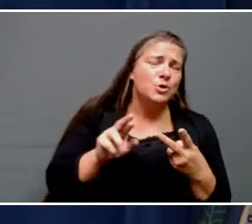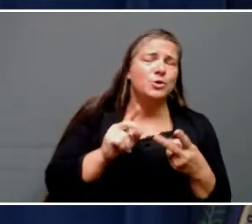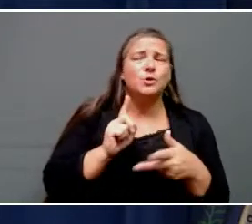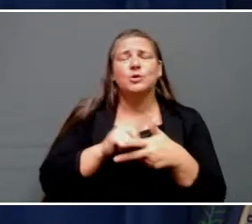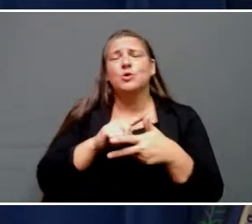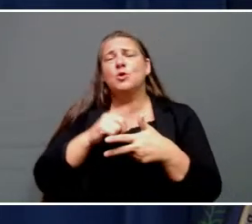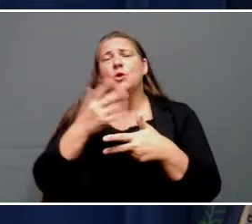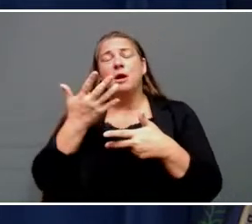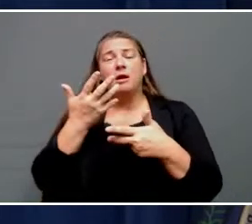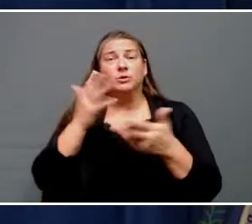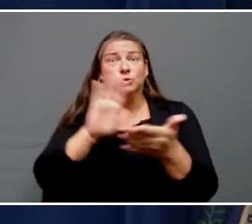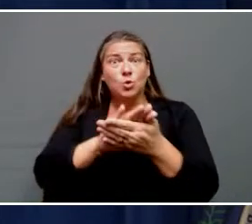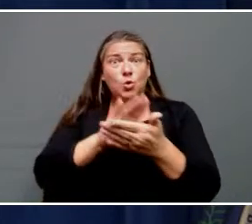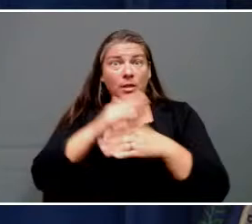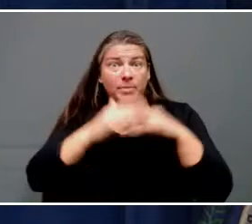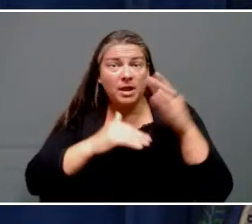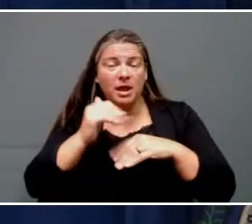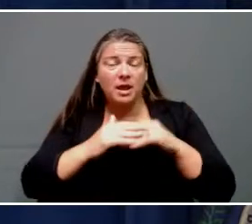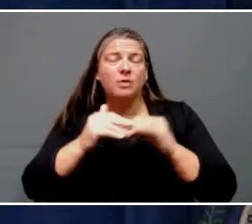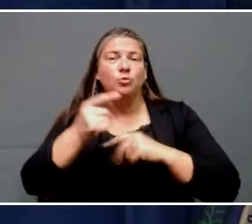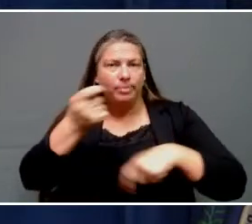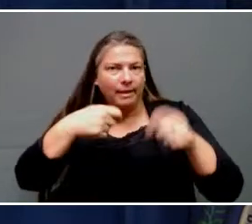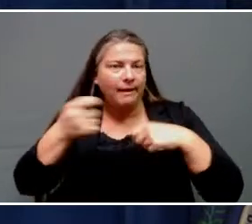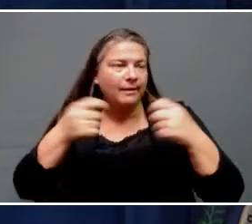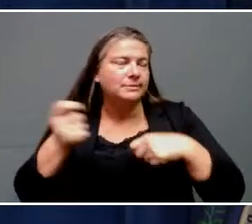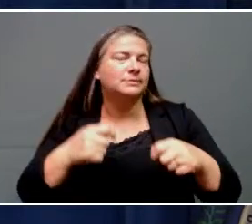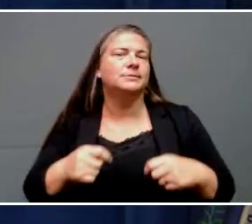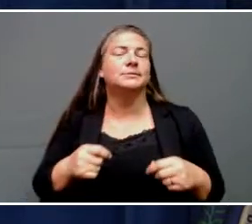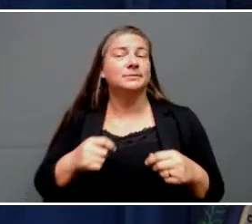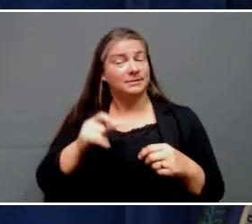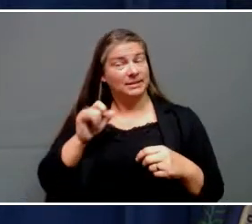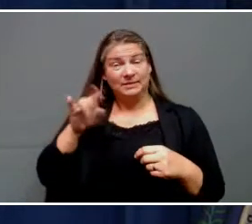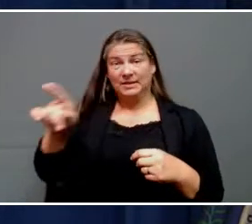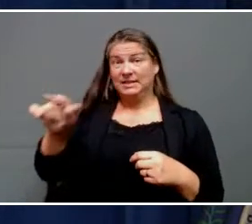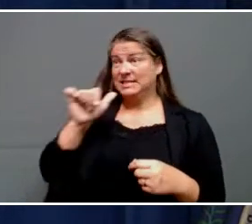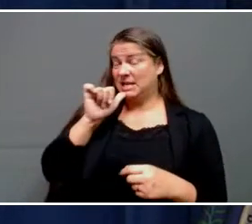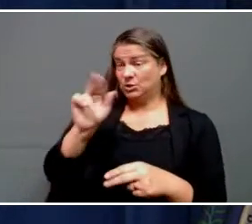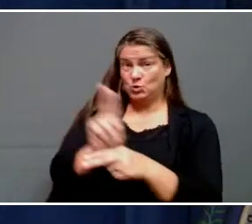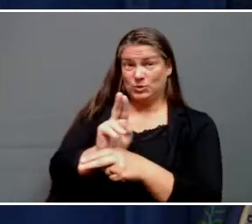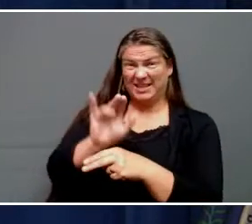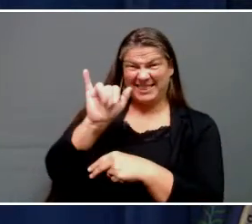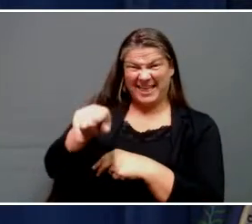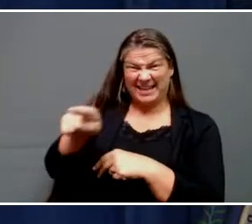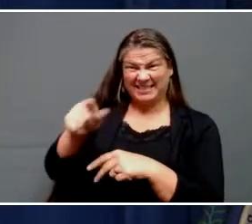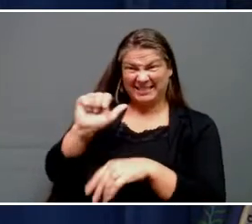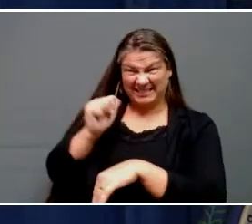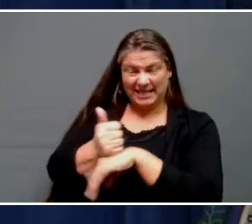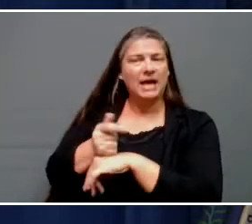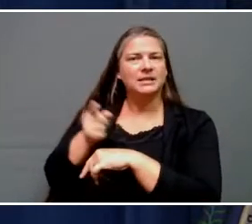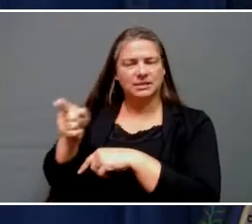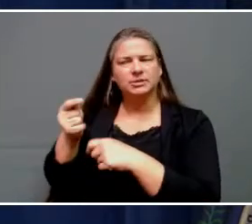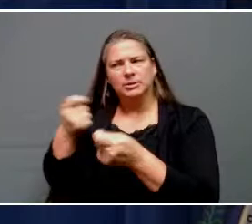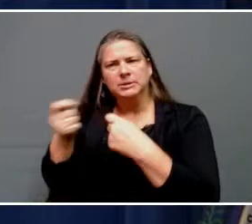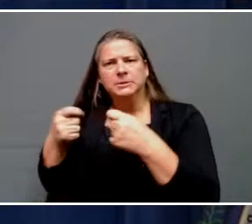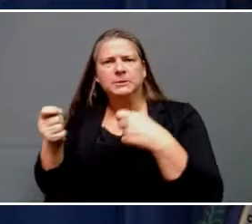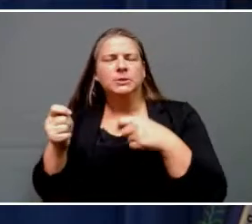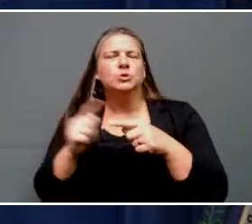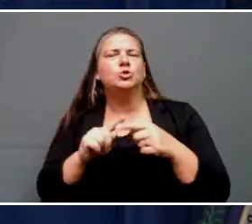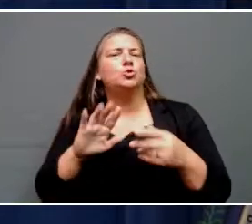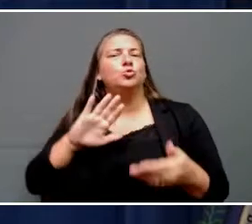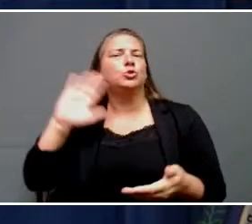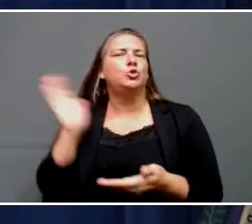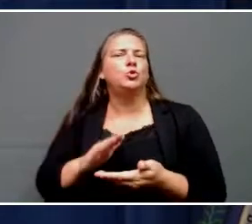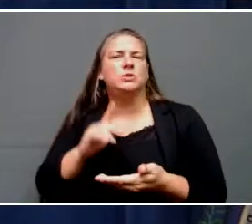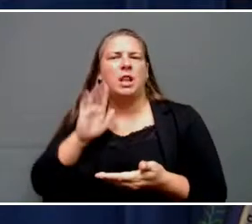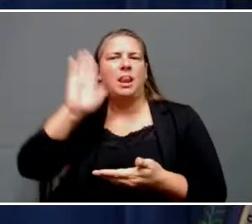and for housing sites not previously utilized, but now designated to mitigate the risk of future flooding. There's a couple other